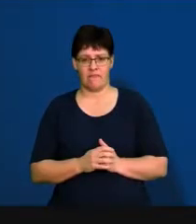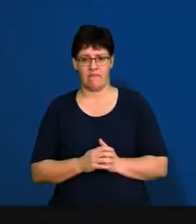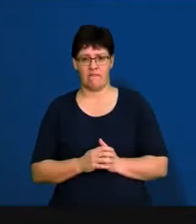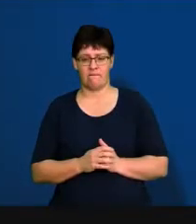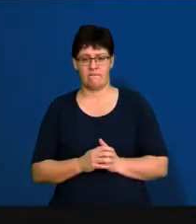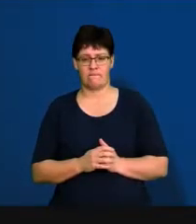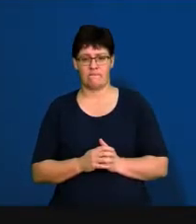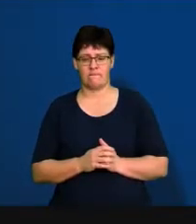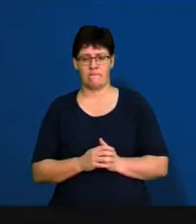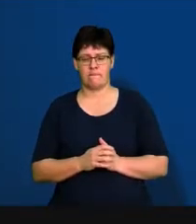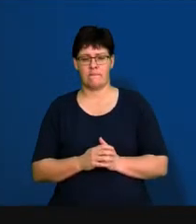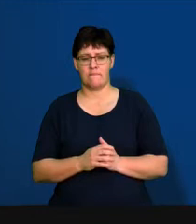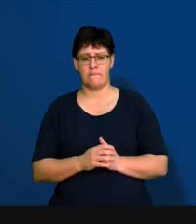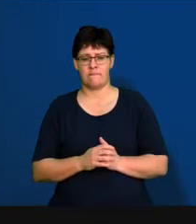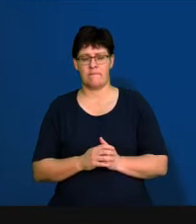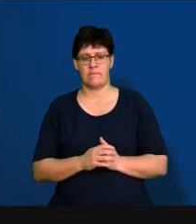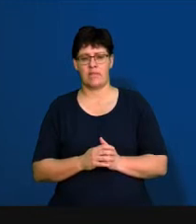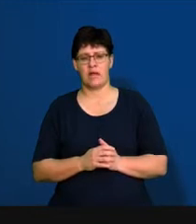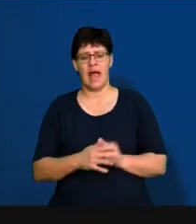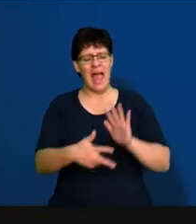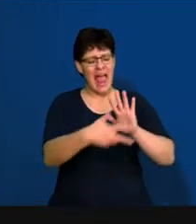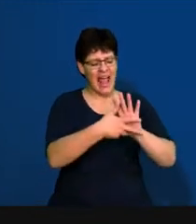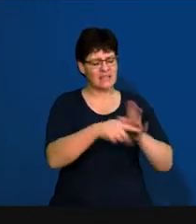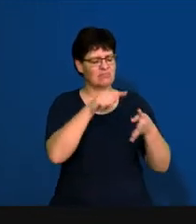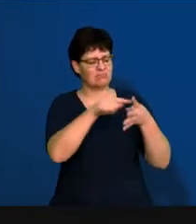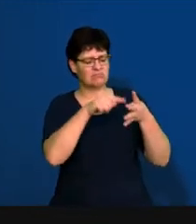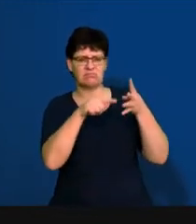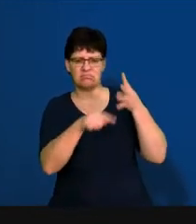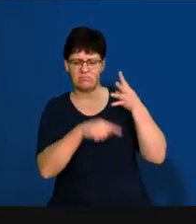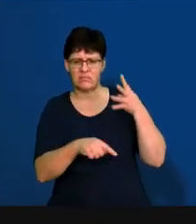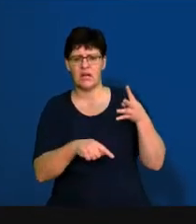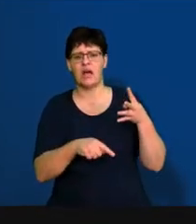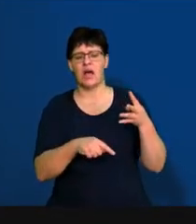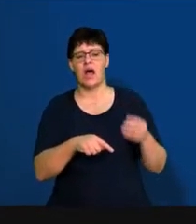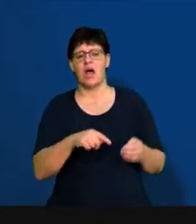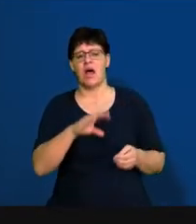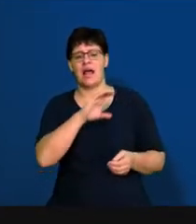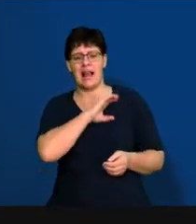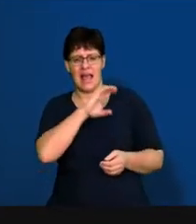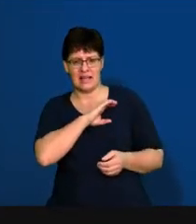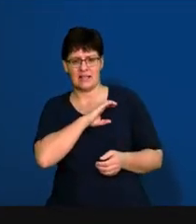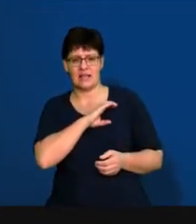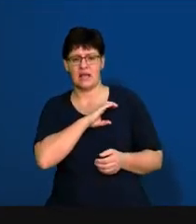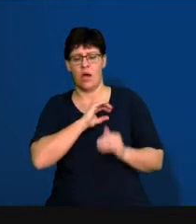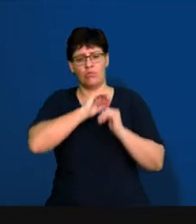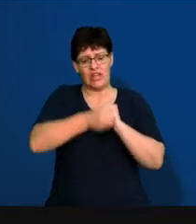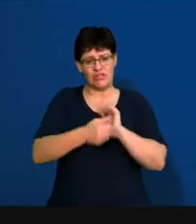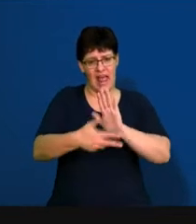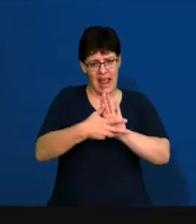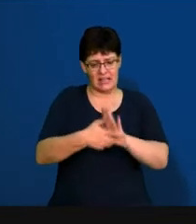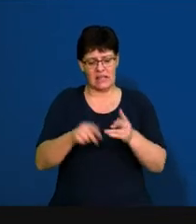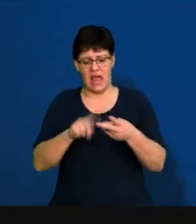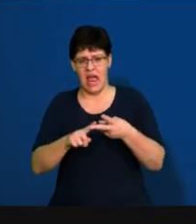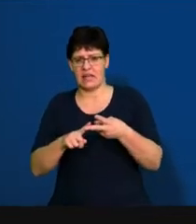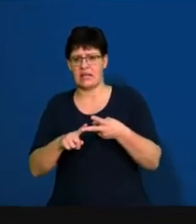In terms of the different acts, the Consumer Protection Act versus the National Credit Act, a lot